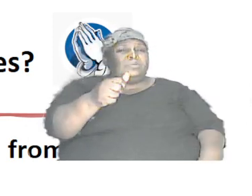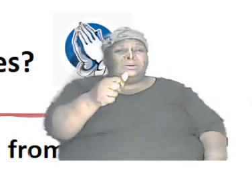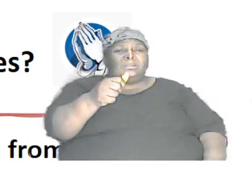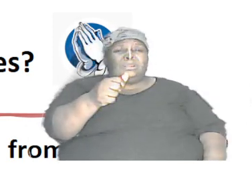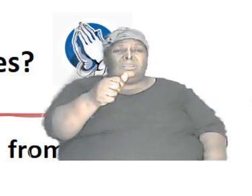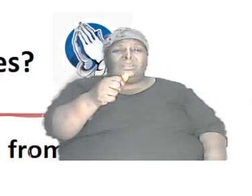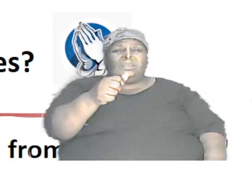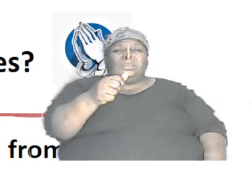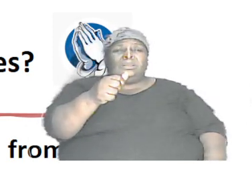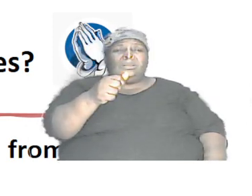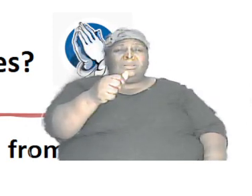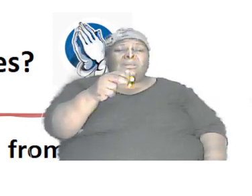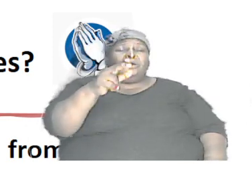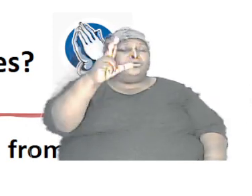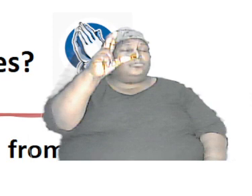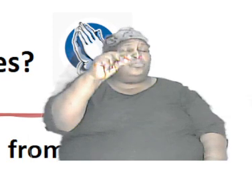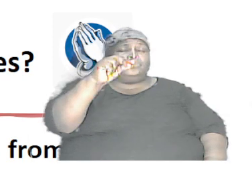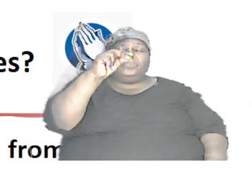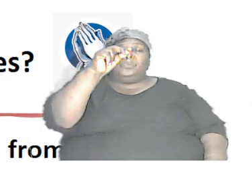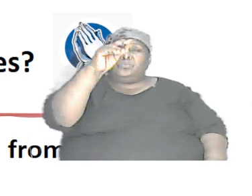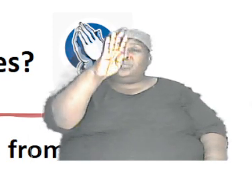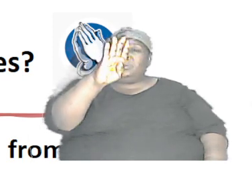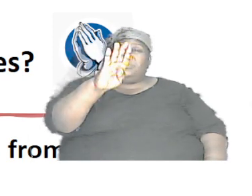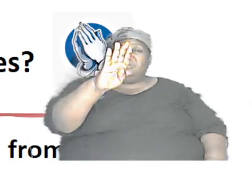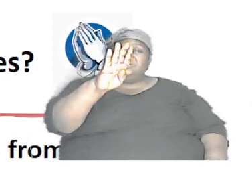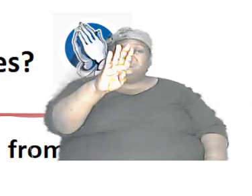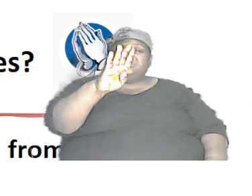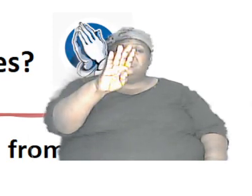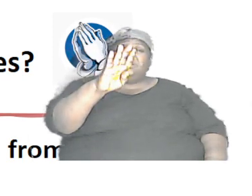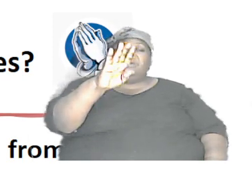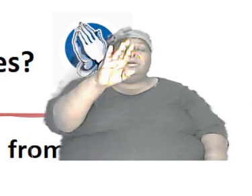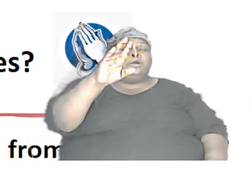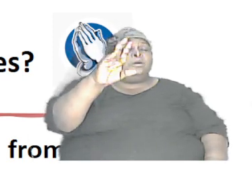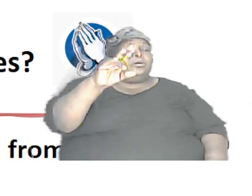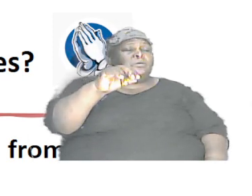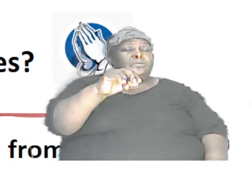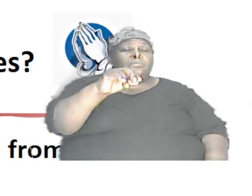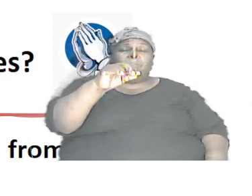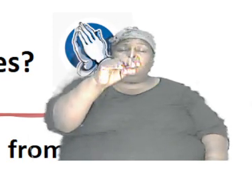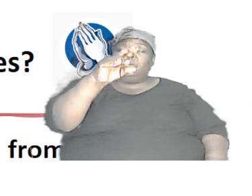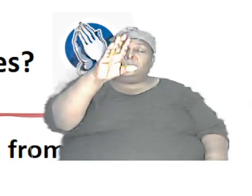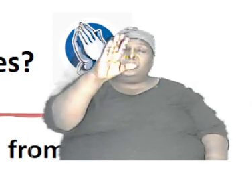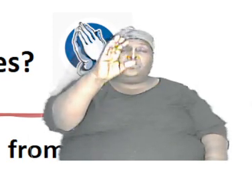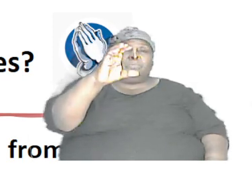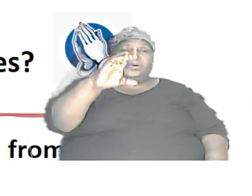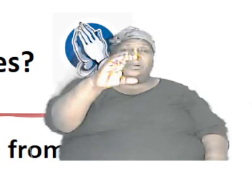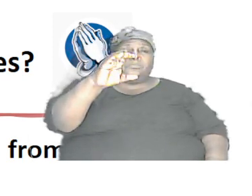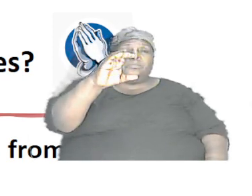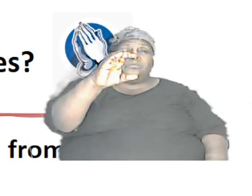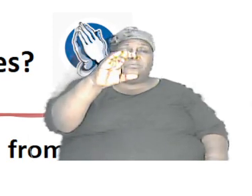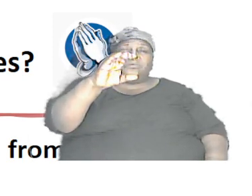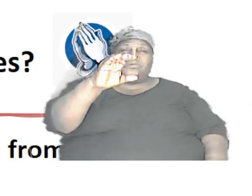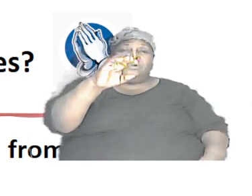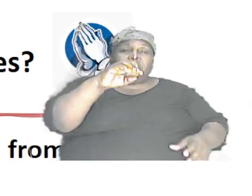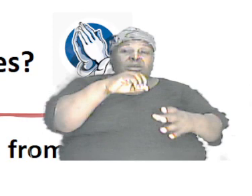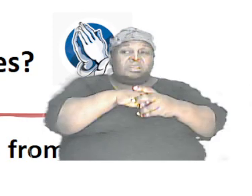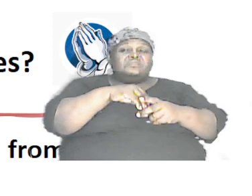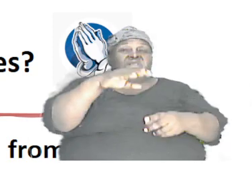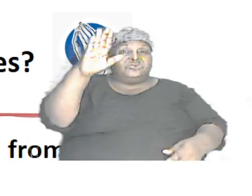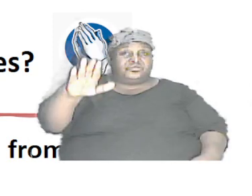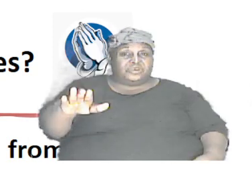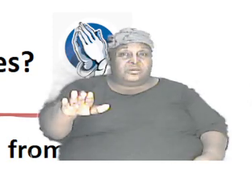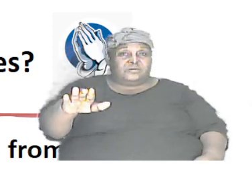no common B in that child, and no common C in that child. And that's